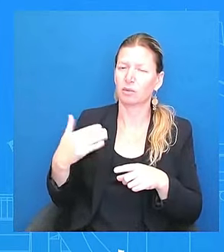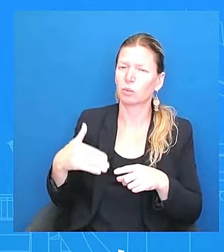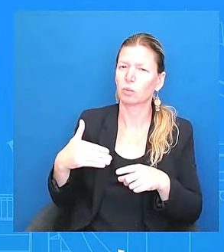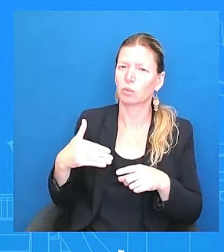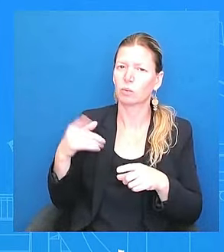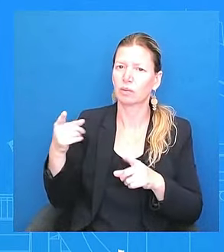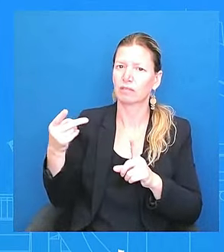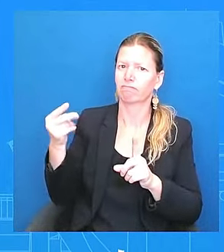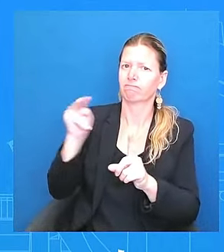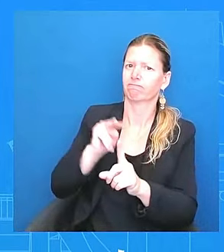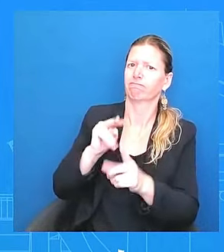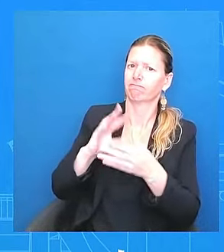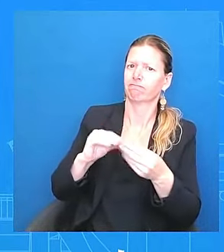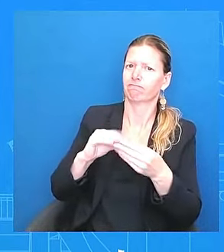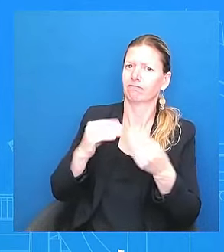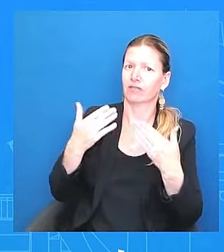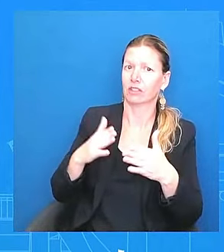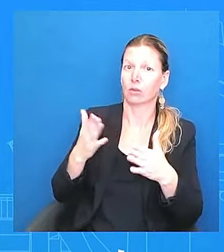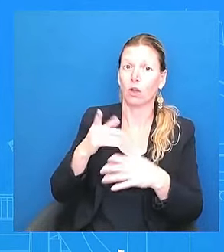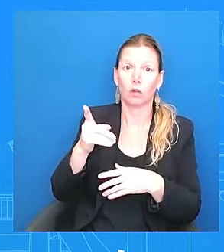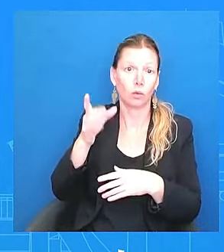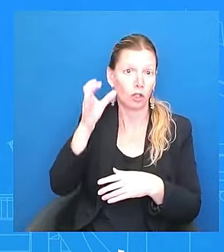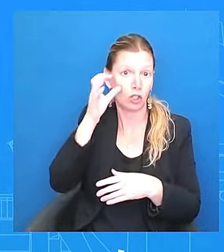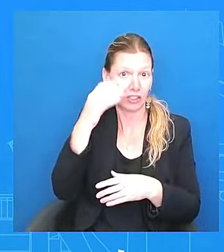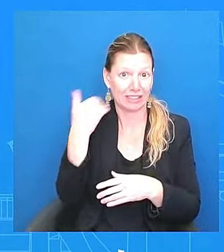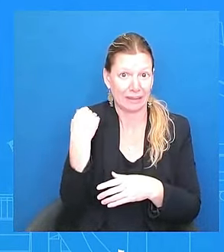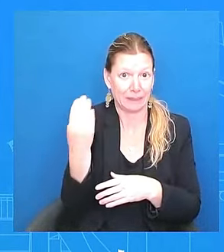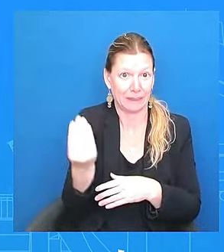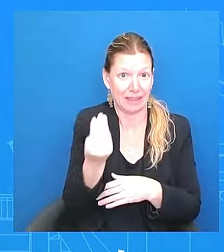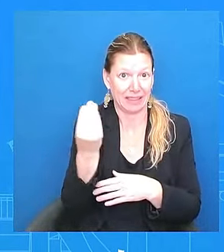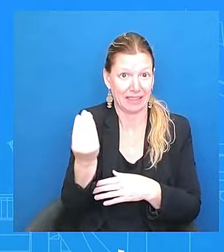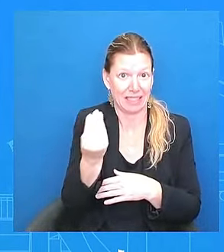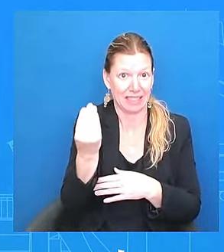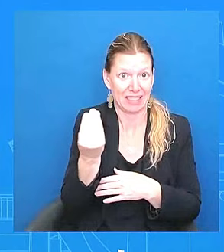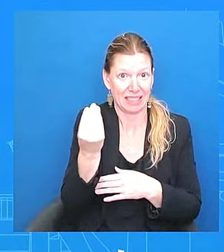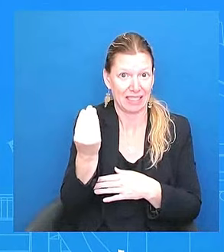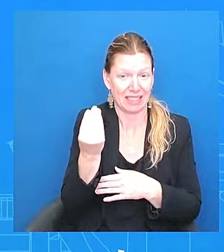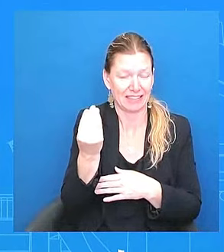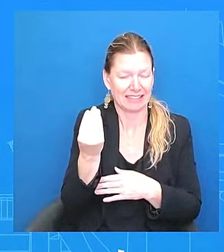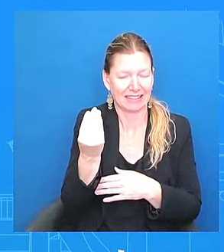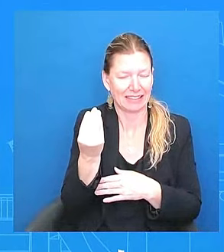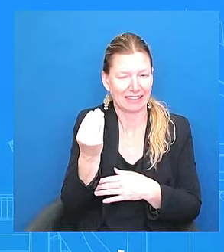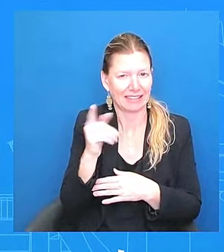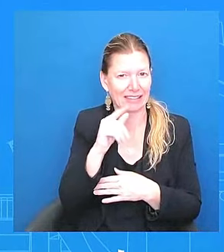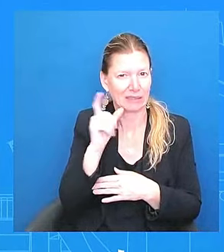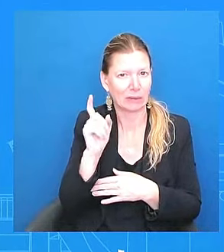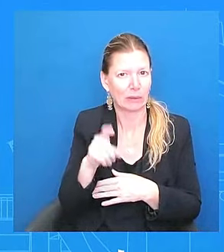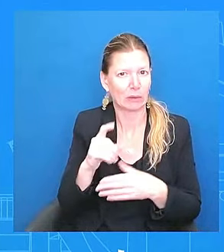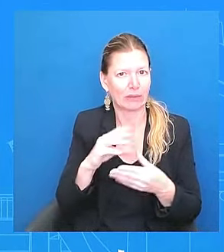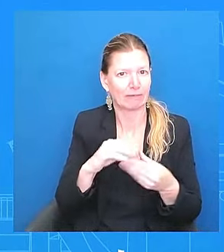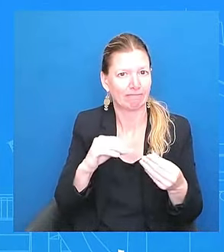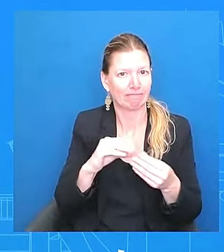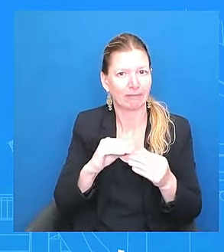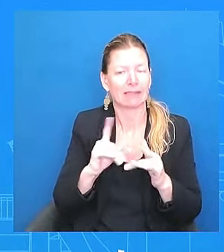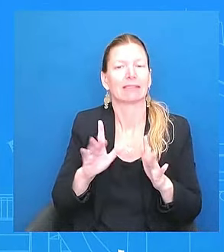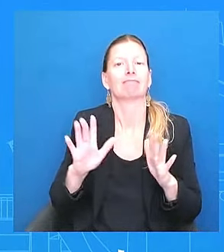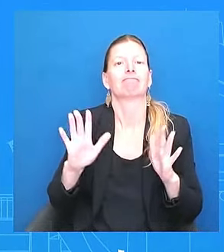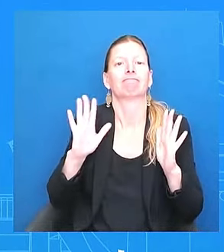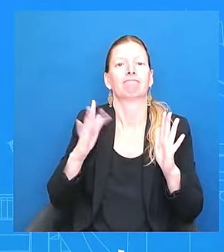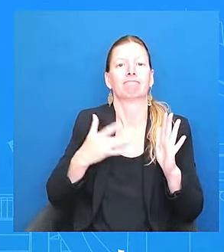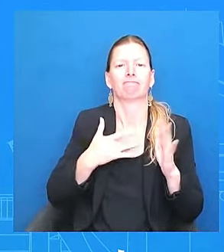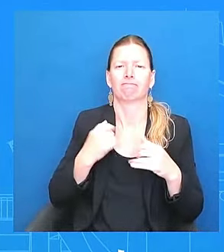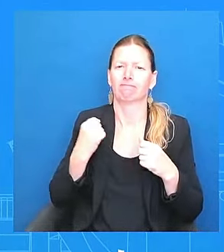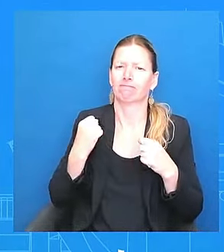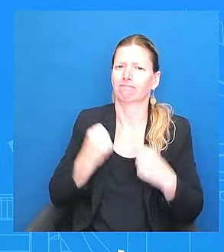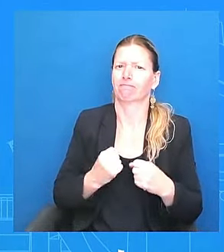he felt so strongly about the decision from the Supreme Court that he came back early and wanted to speak directly to the